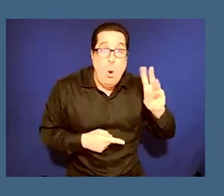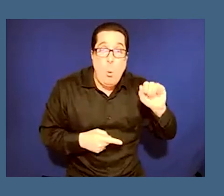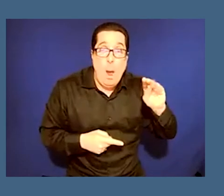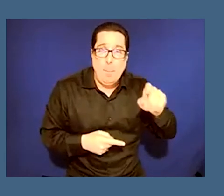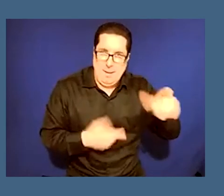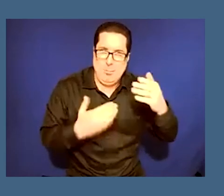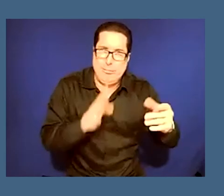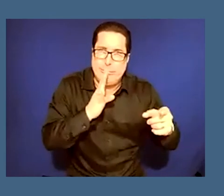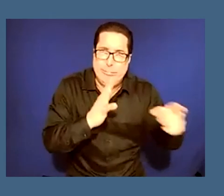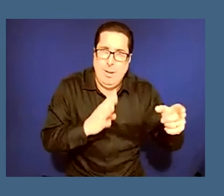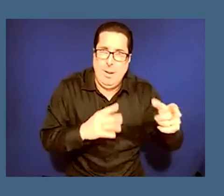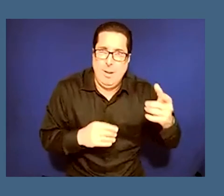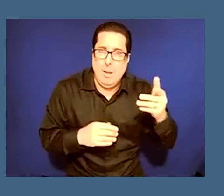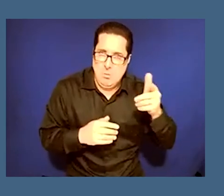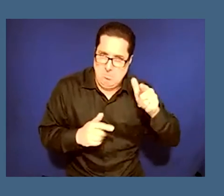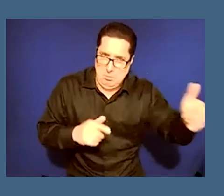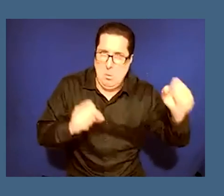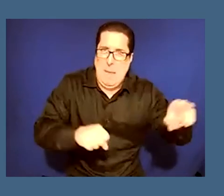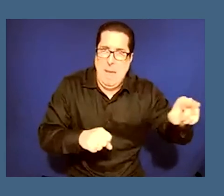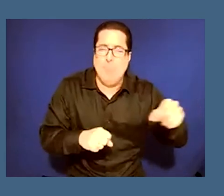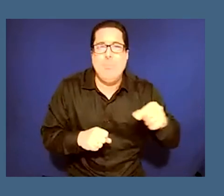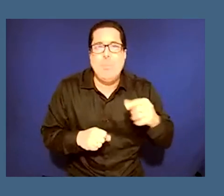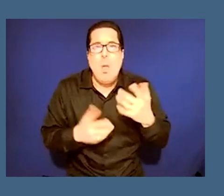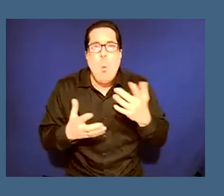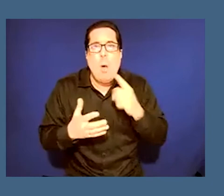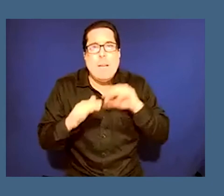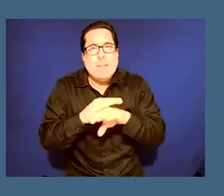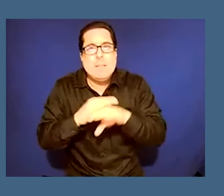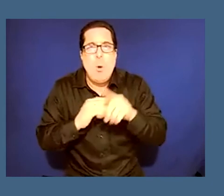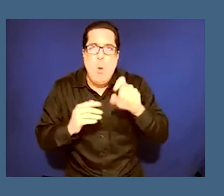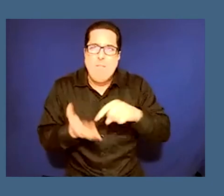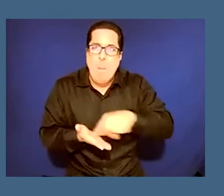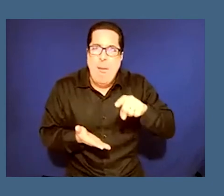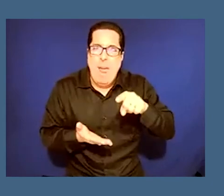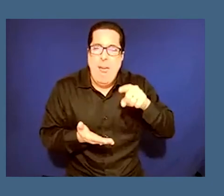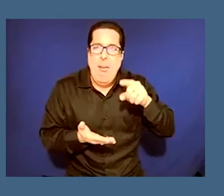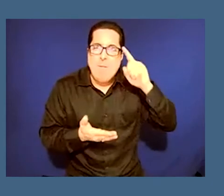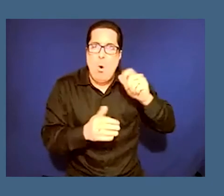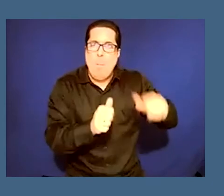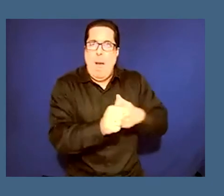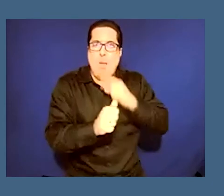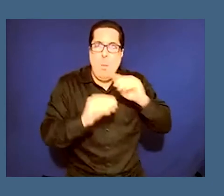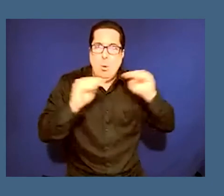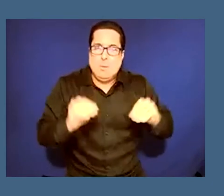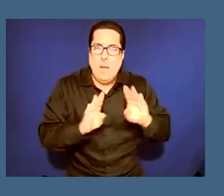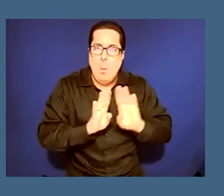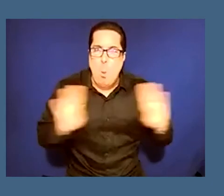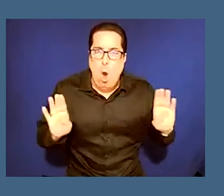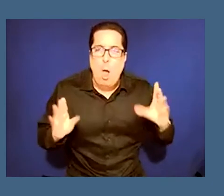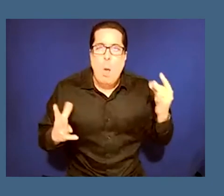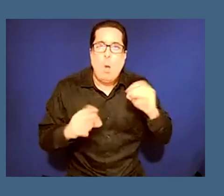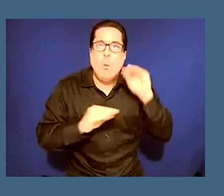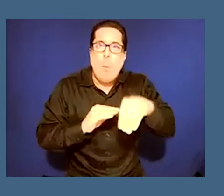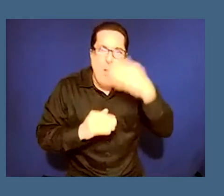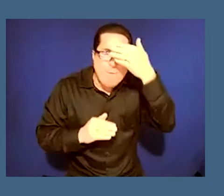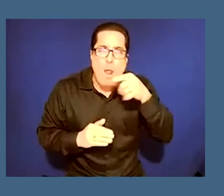so you know what's accessible that you have to pay for behind the museum wall and then what is put in front of you to see